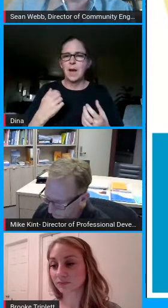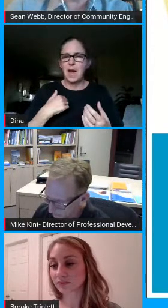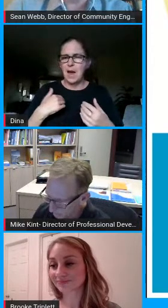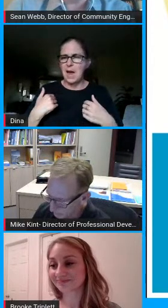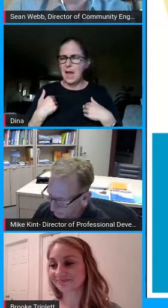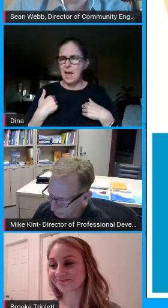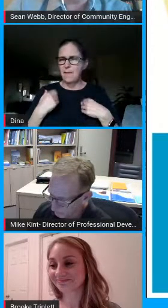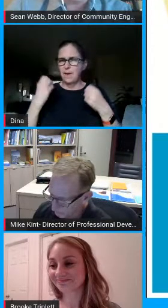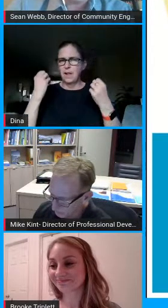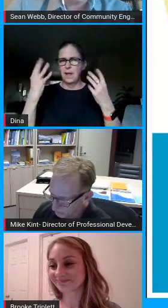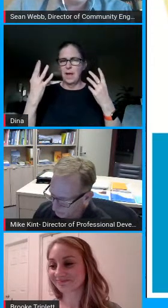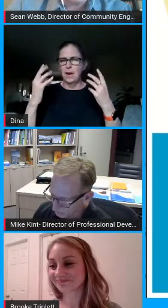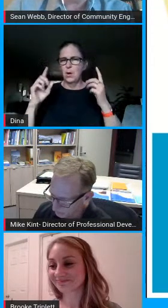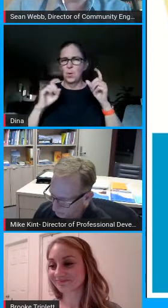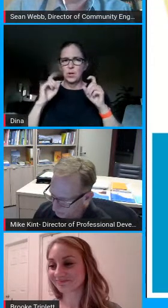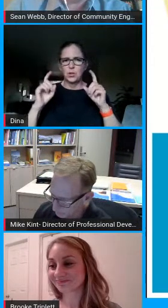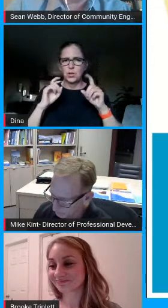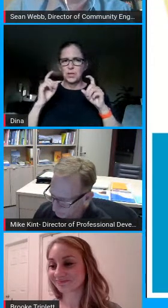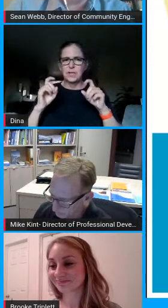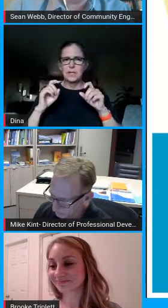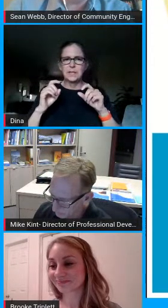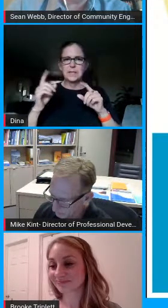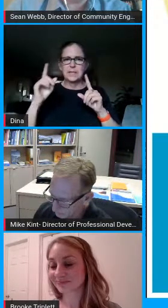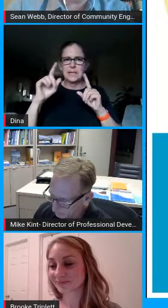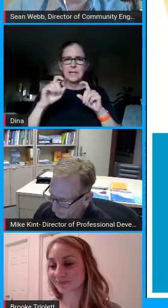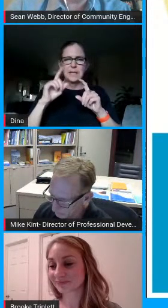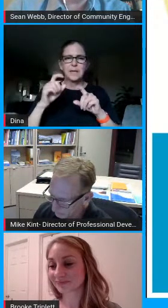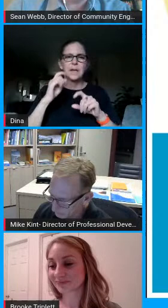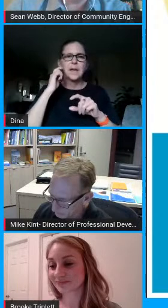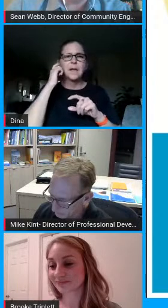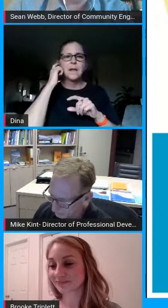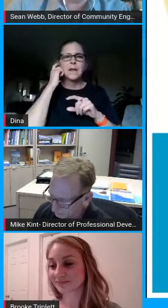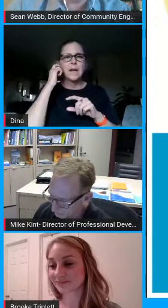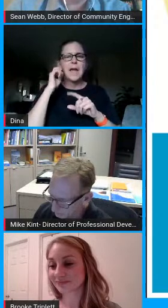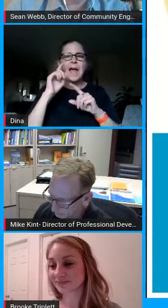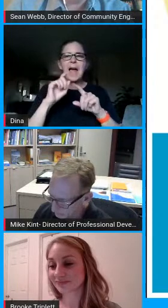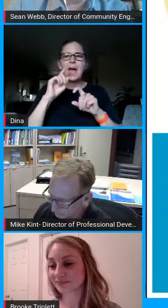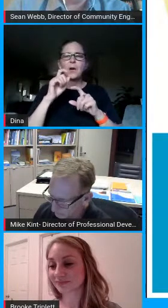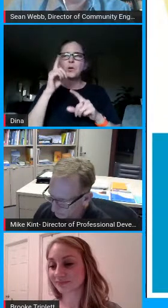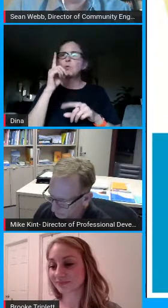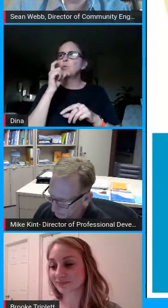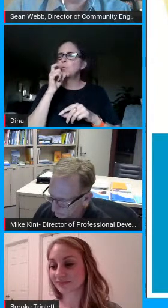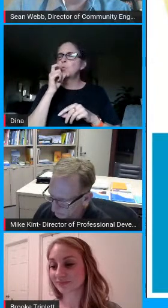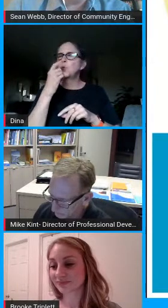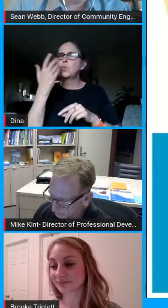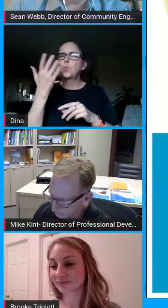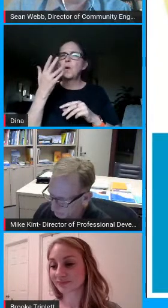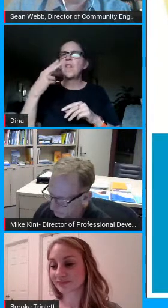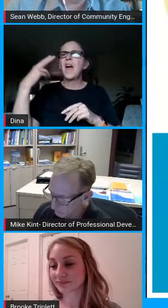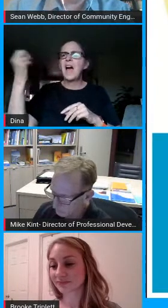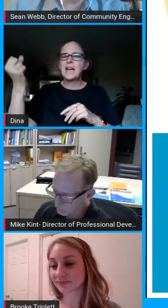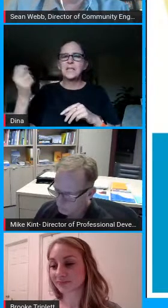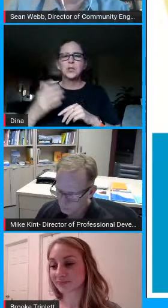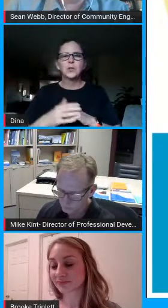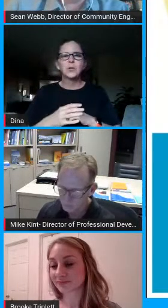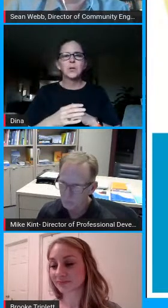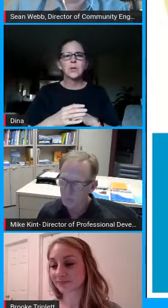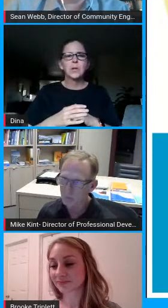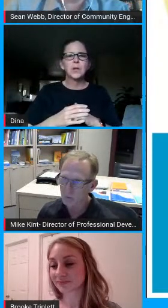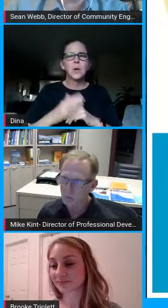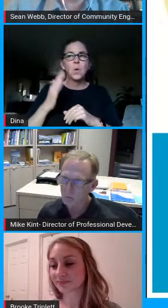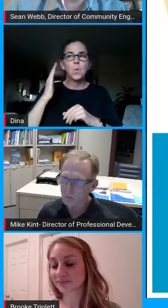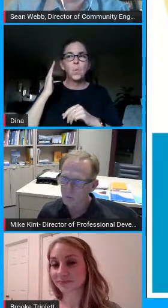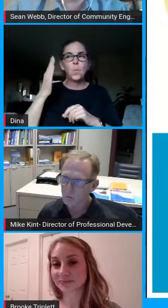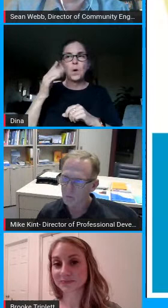same texts over and over again asking about zoom meetings for high school students they're wondering will they get a new zoom link